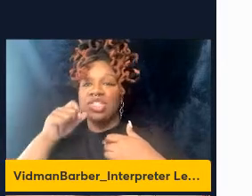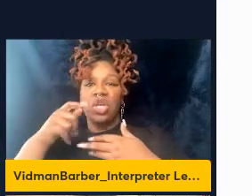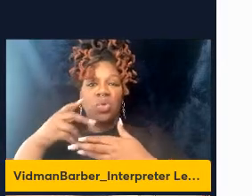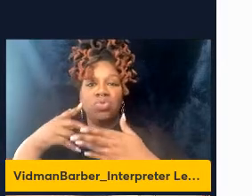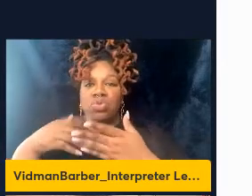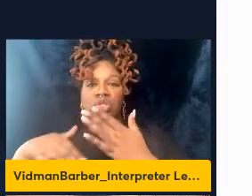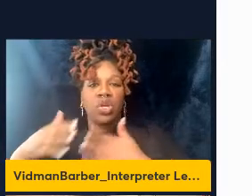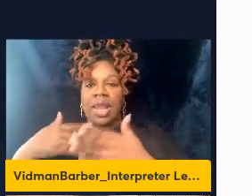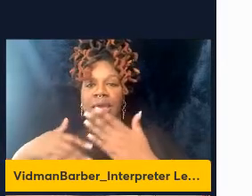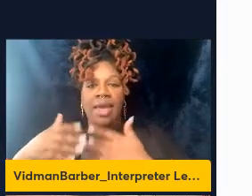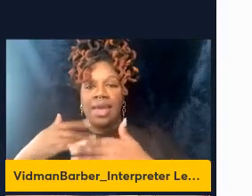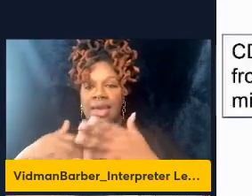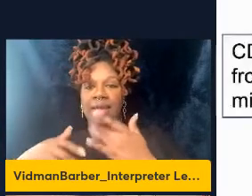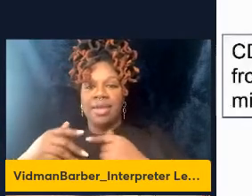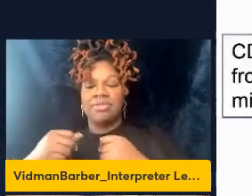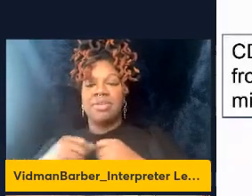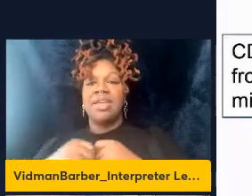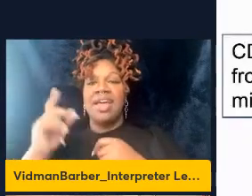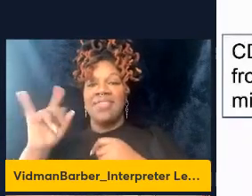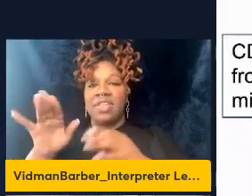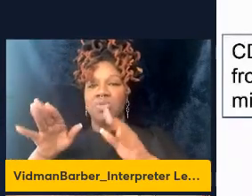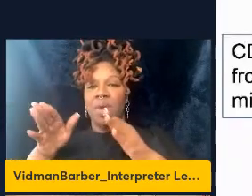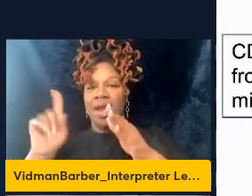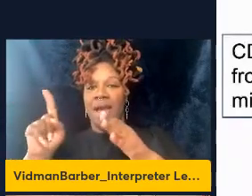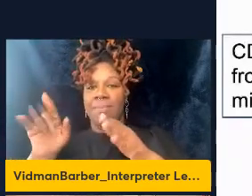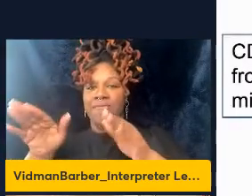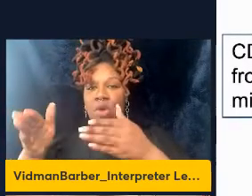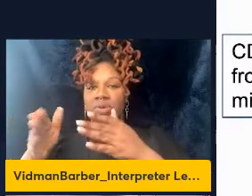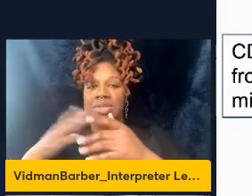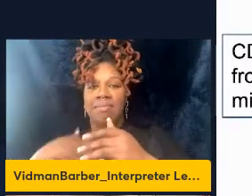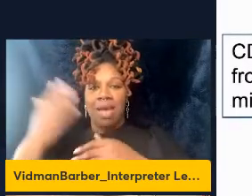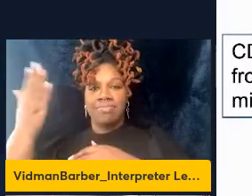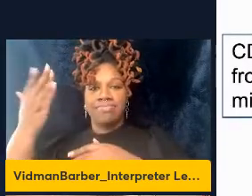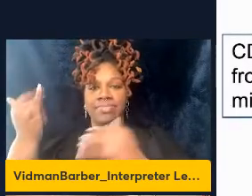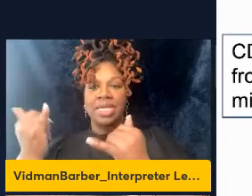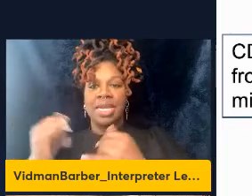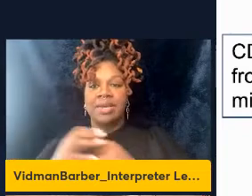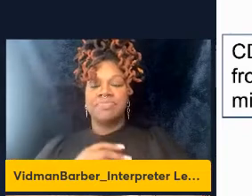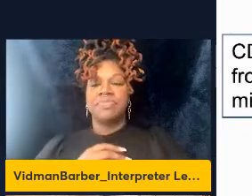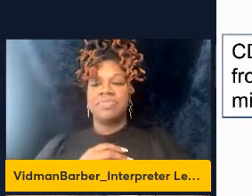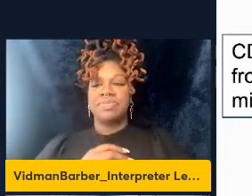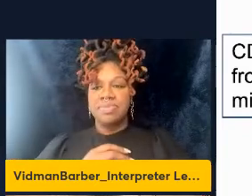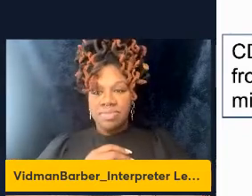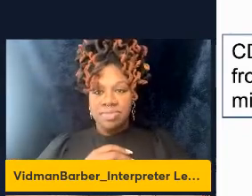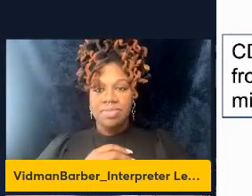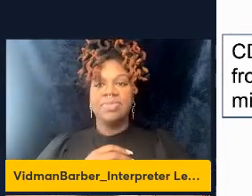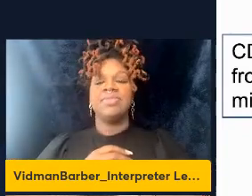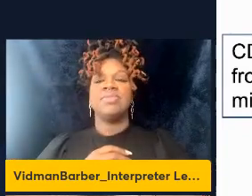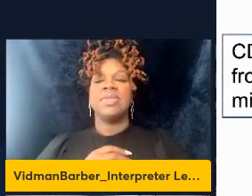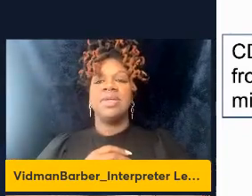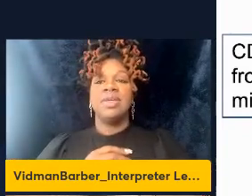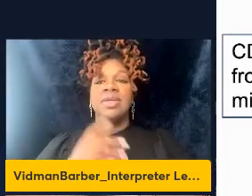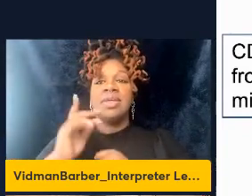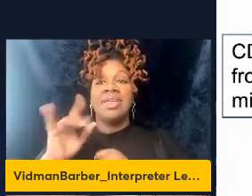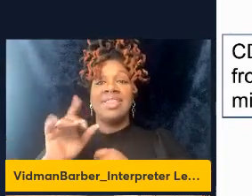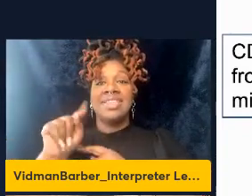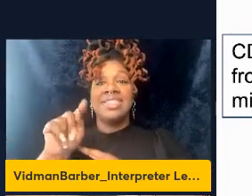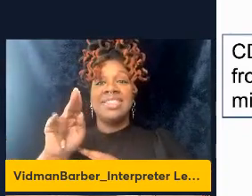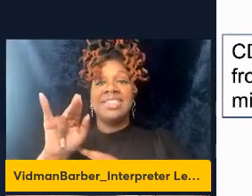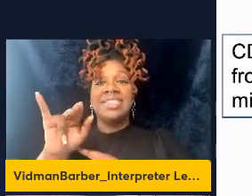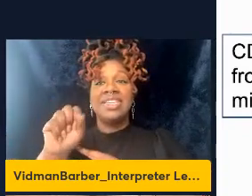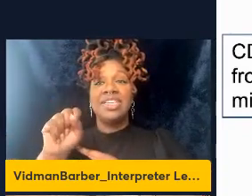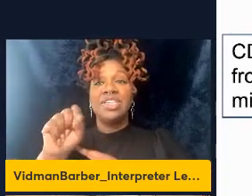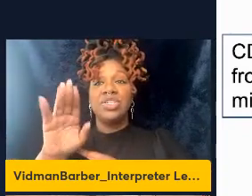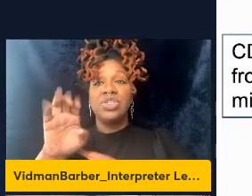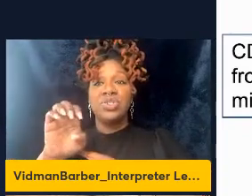focus of my talk today. Yeah, so complementary to antibodies but tissue resident memory T